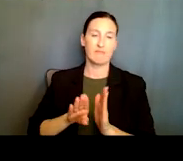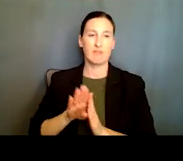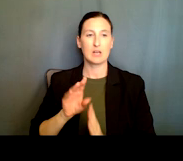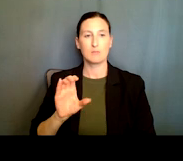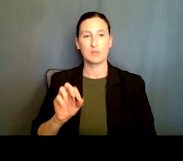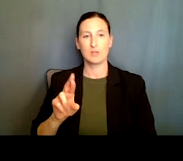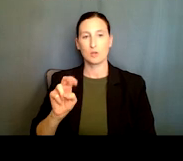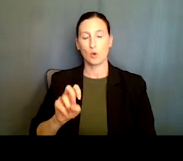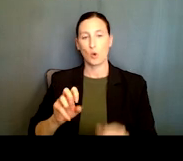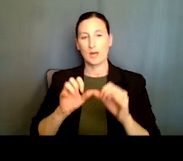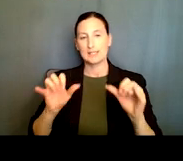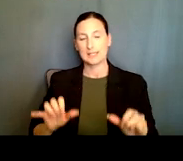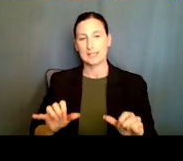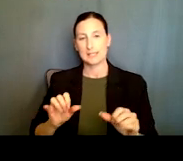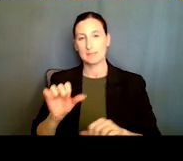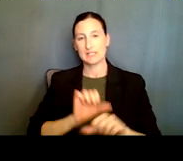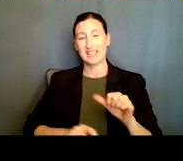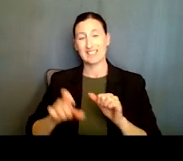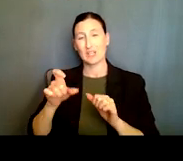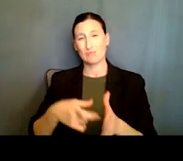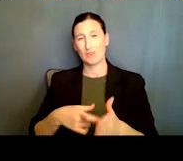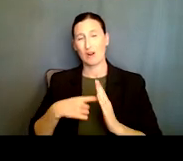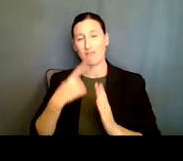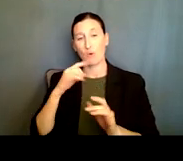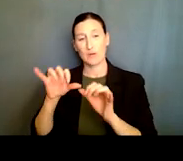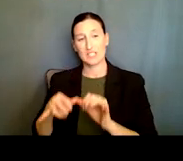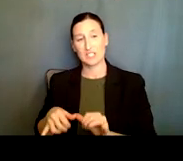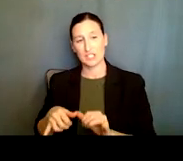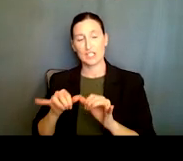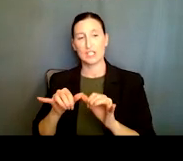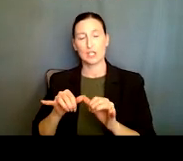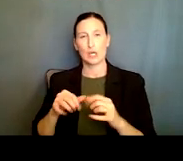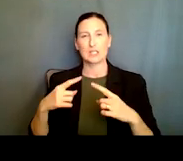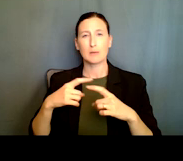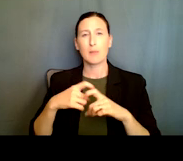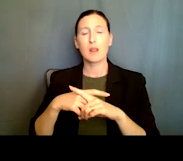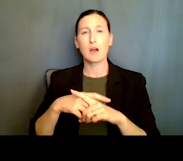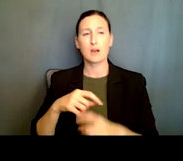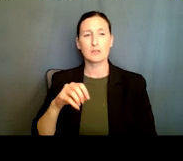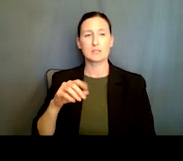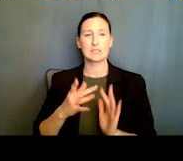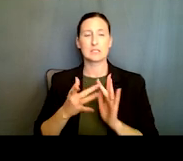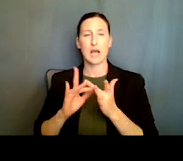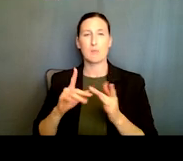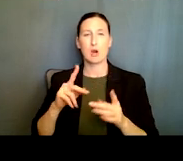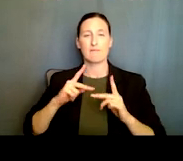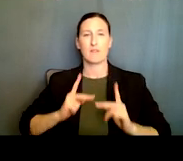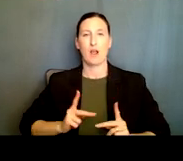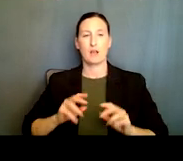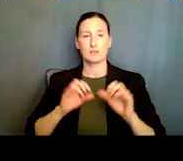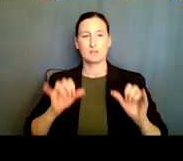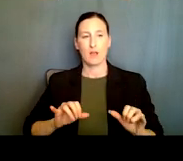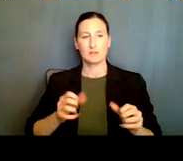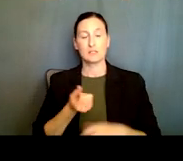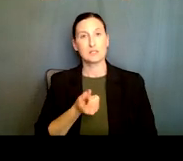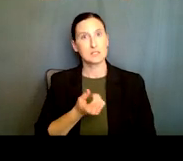needed to engineer, uh, manage, and further develop these complex cyber-physical, uh, systems. There are several